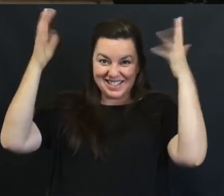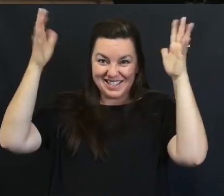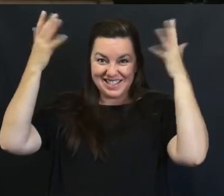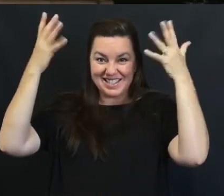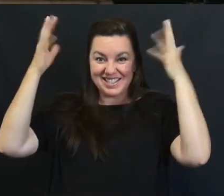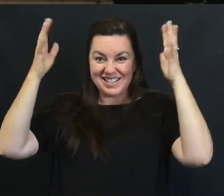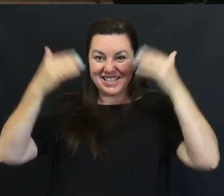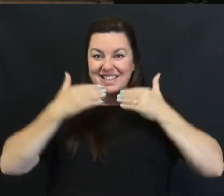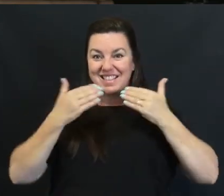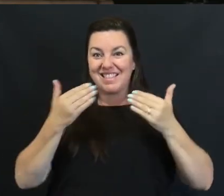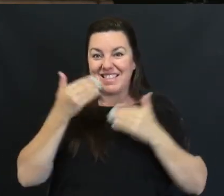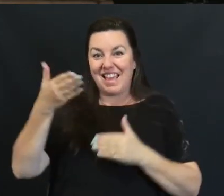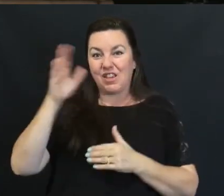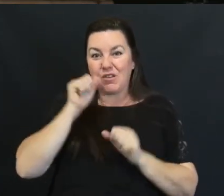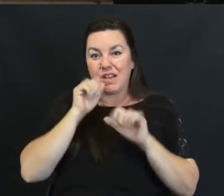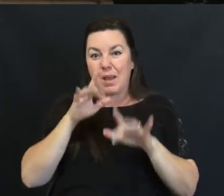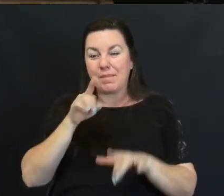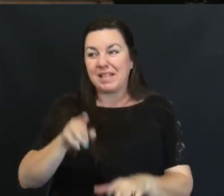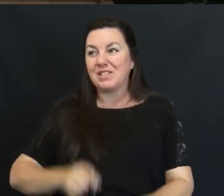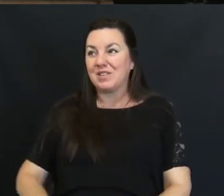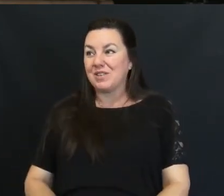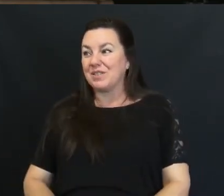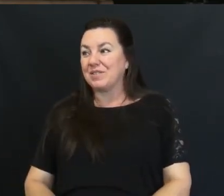Thank You And God Bless You